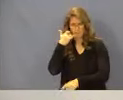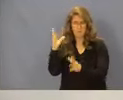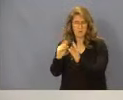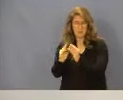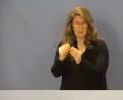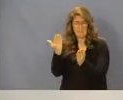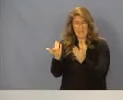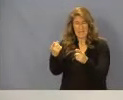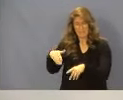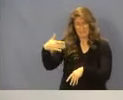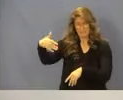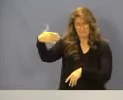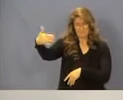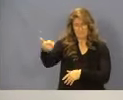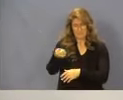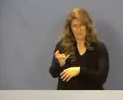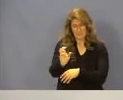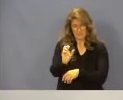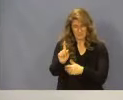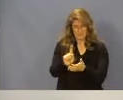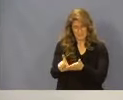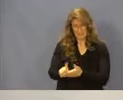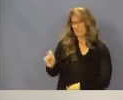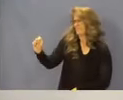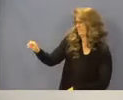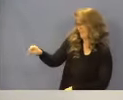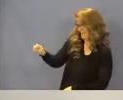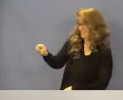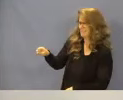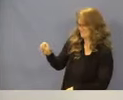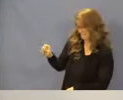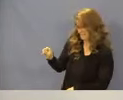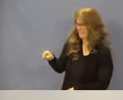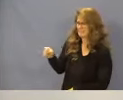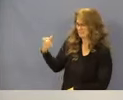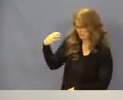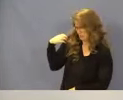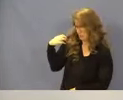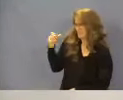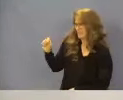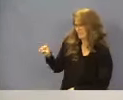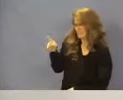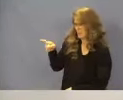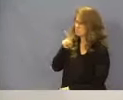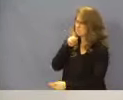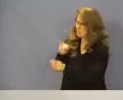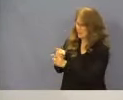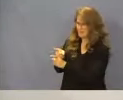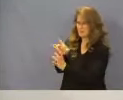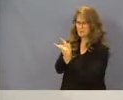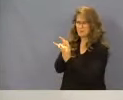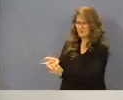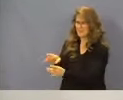next couple of weeks. Is that true? Yes, sir, Mr. Chairman, that is. Again, you were spot on that they're related to